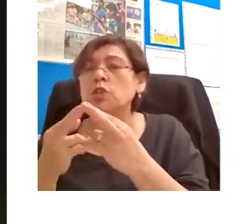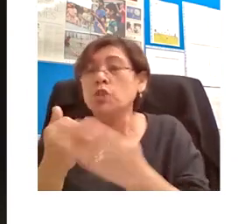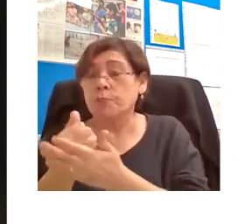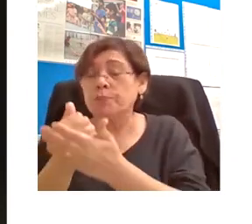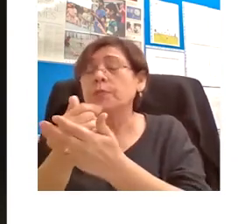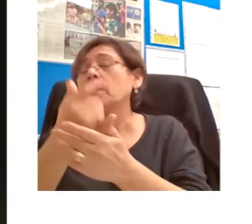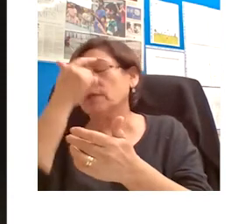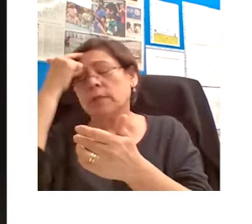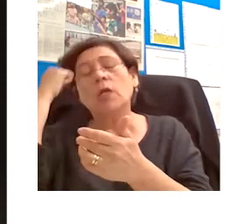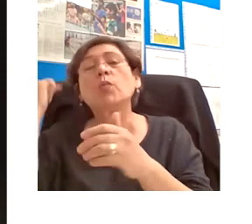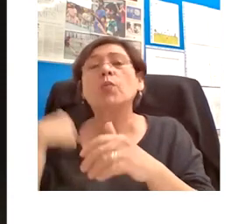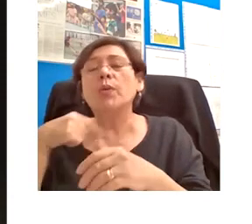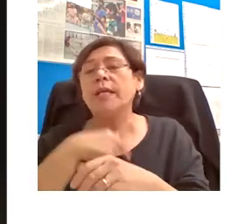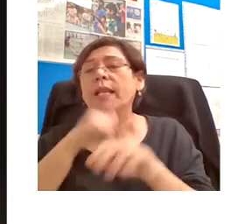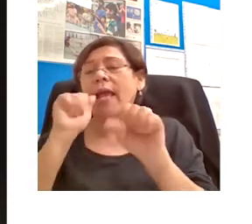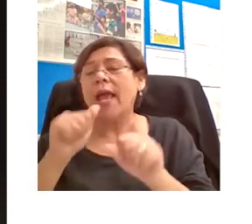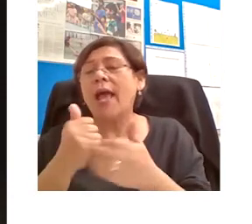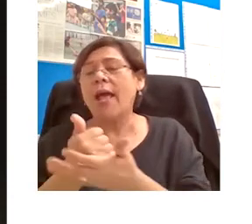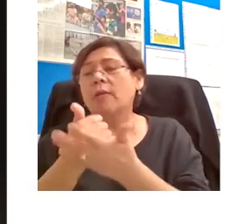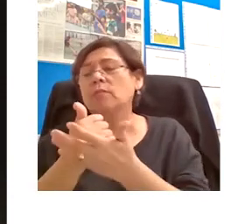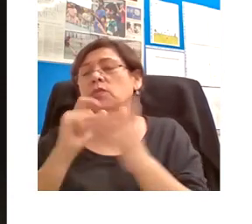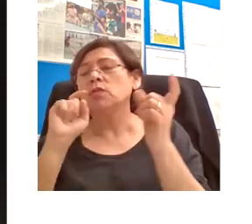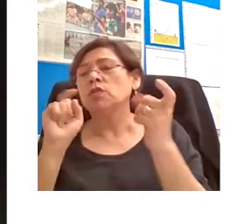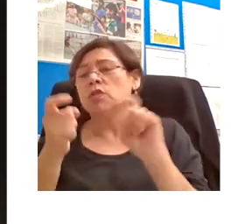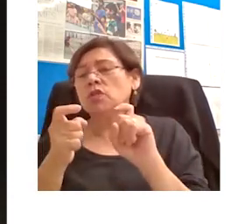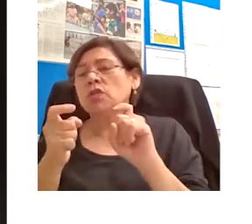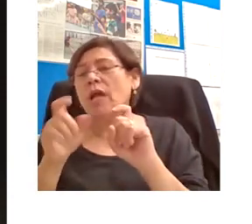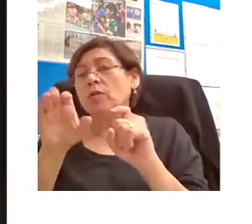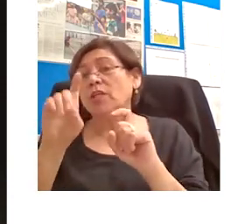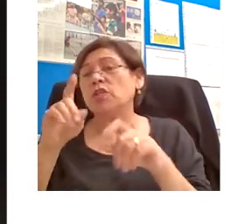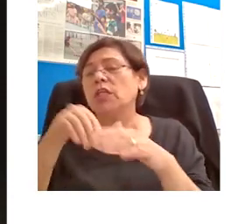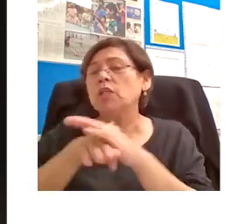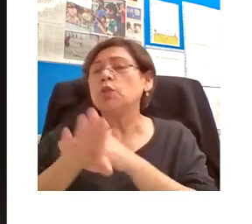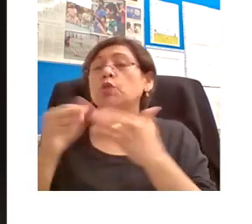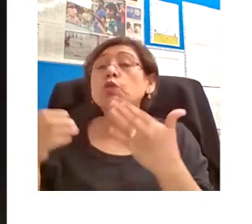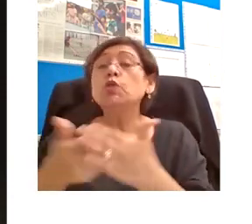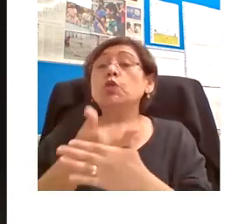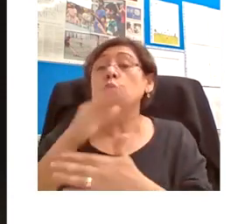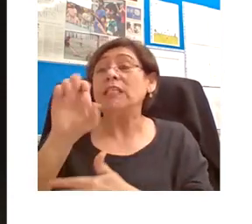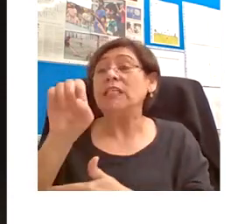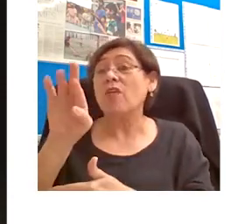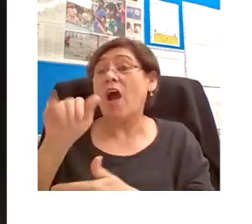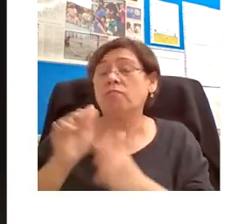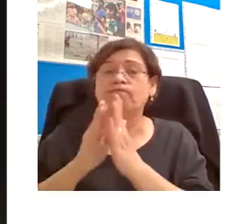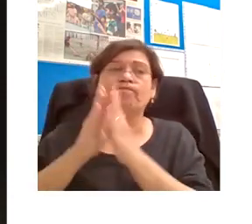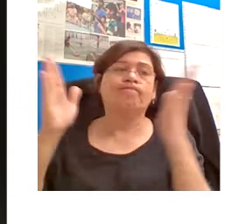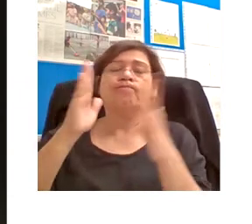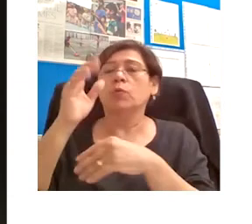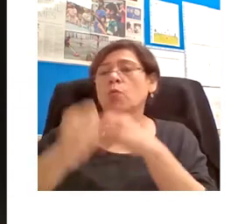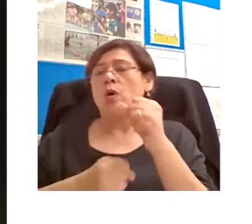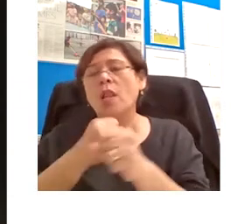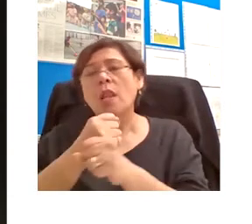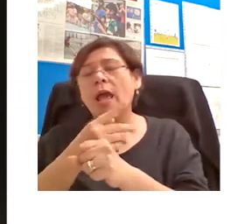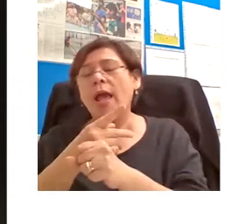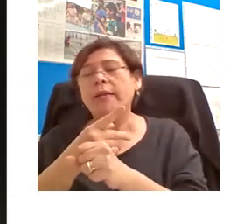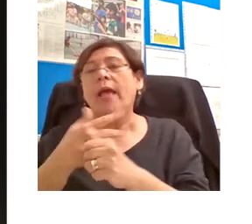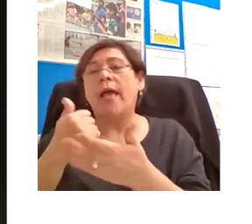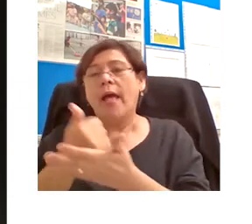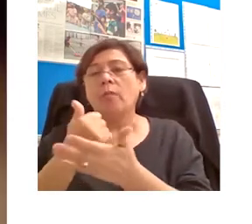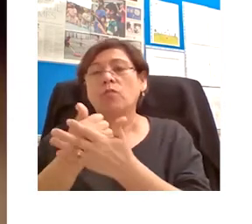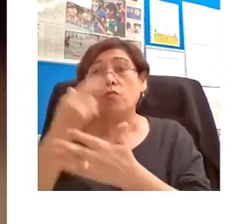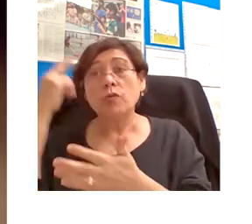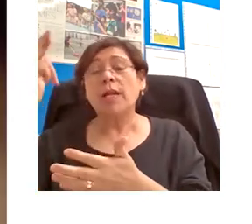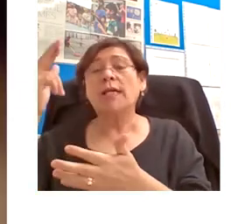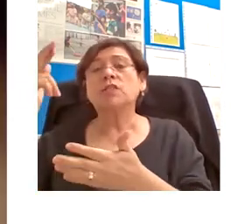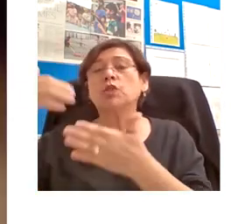help take education into a new era and to realize some of the brighter futures for higher education in the next few years.